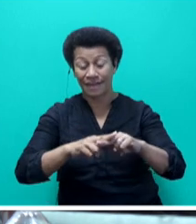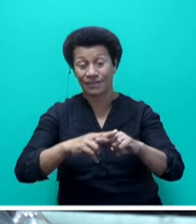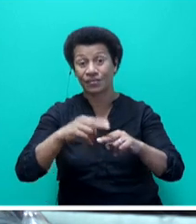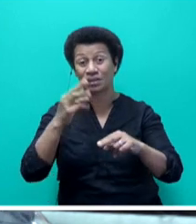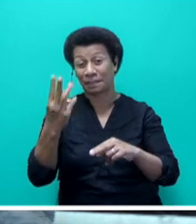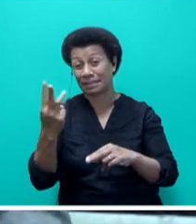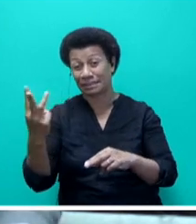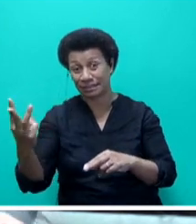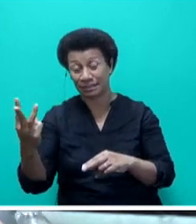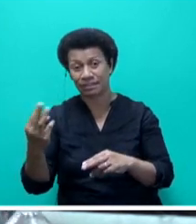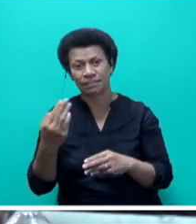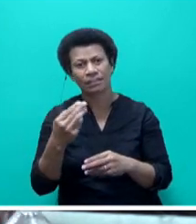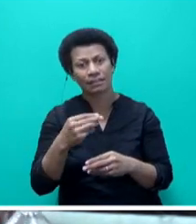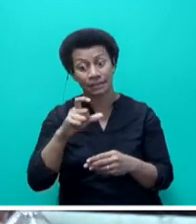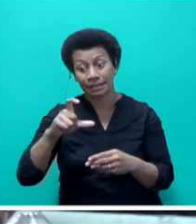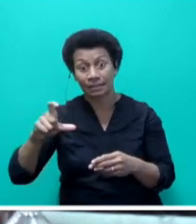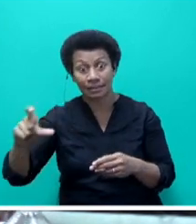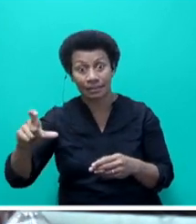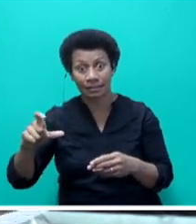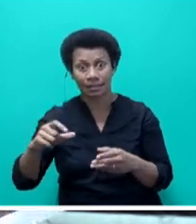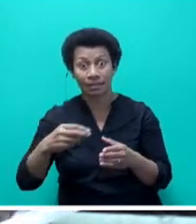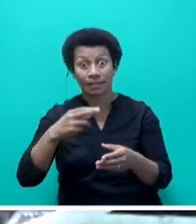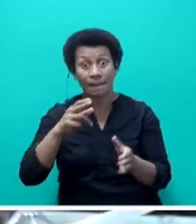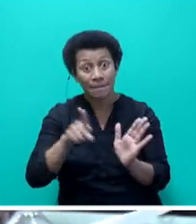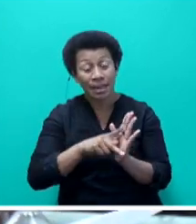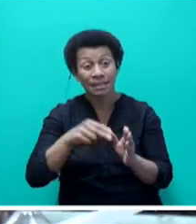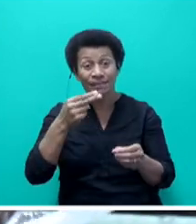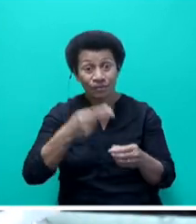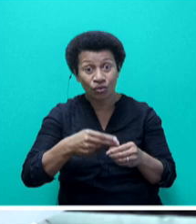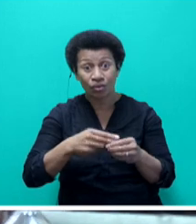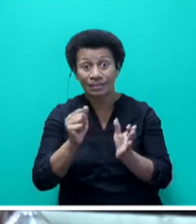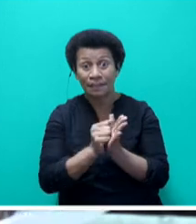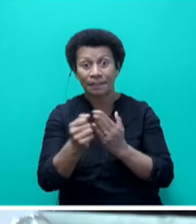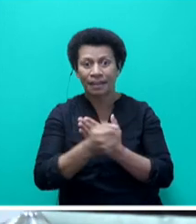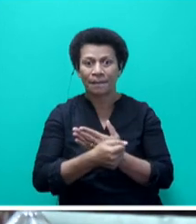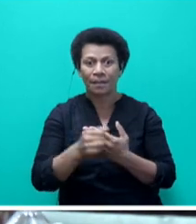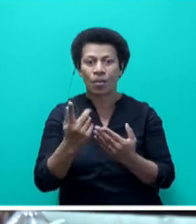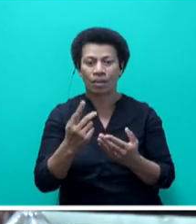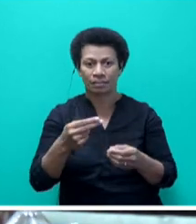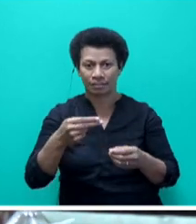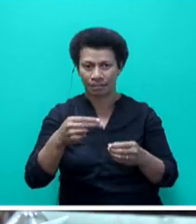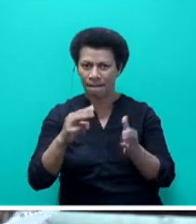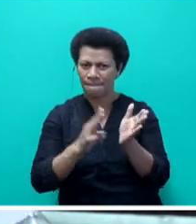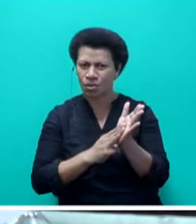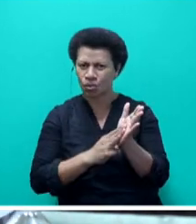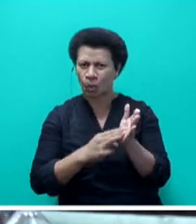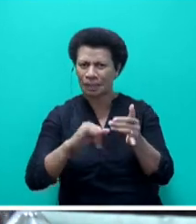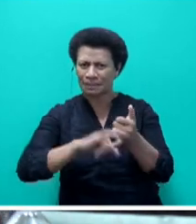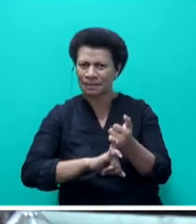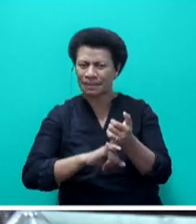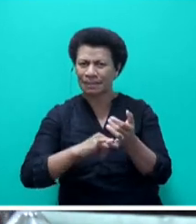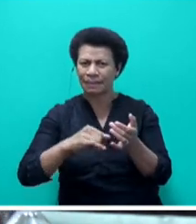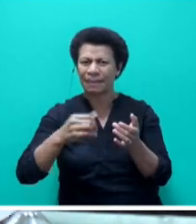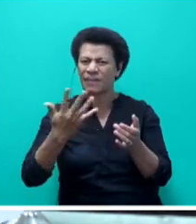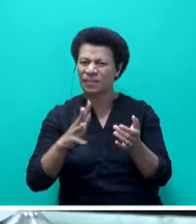of fuel on the 1st of September, which is this Thursday, for motor spirits is dropping by 55 cents a litre. In other